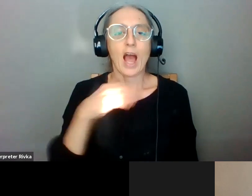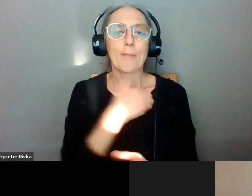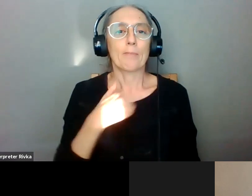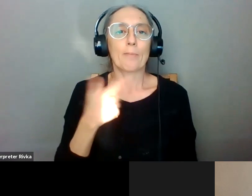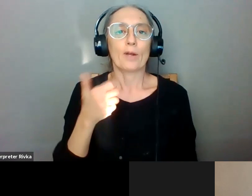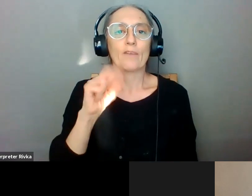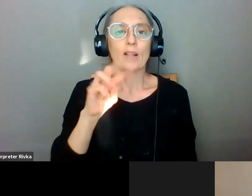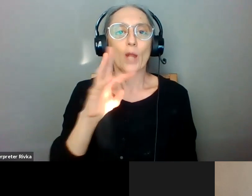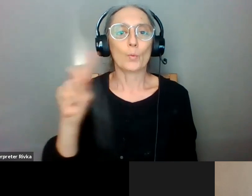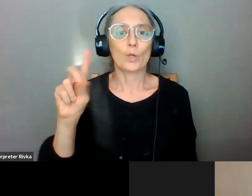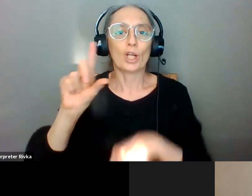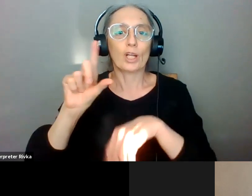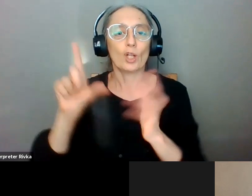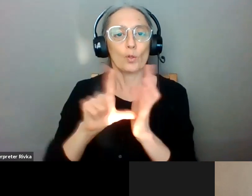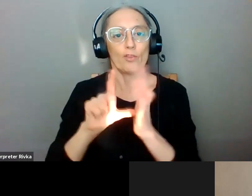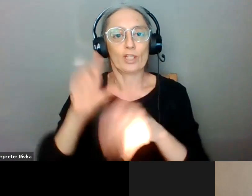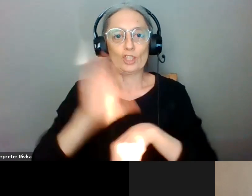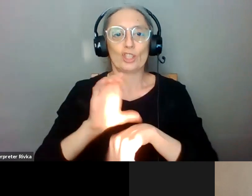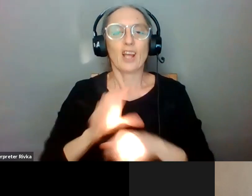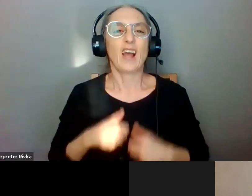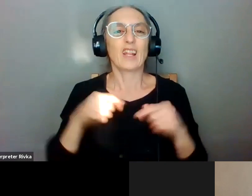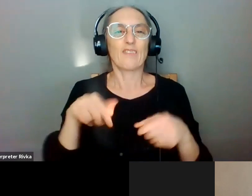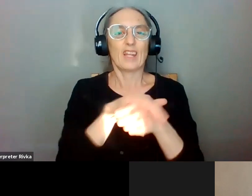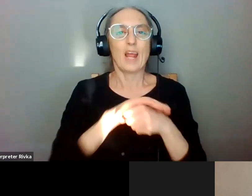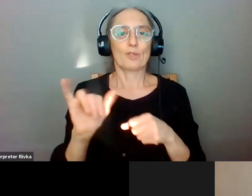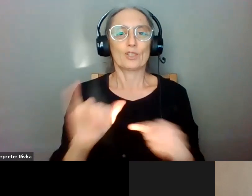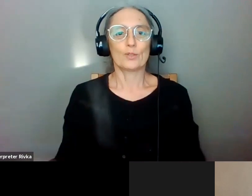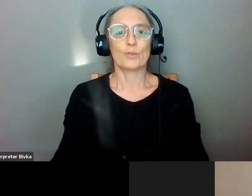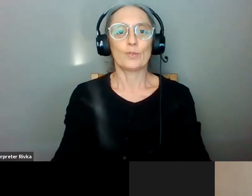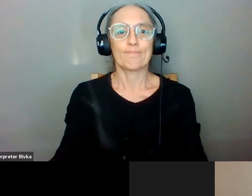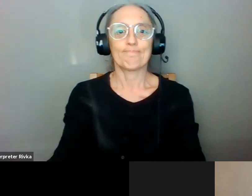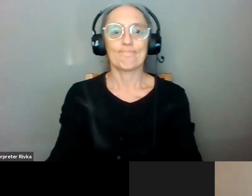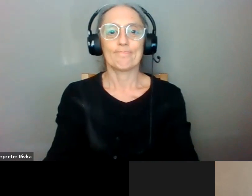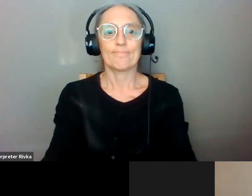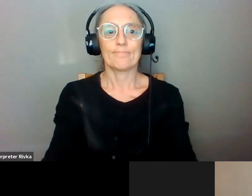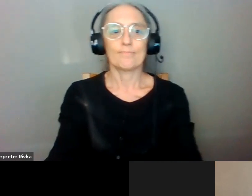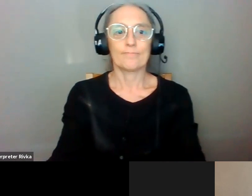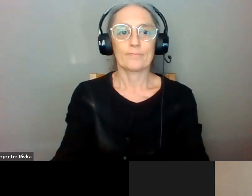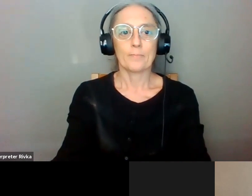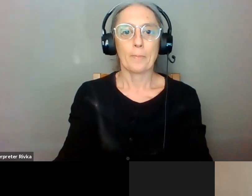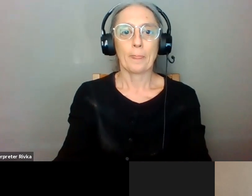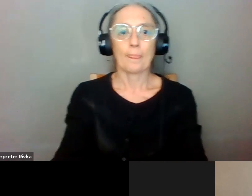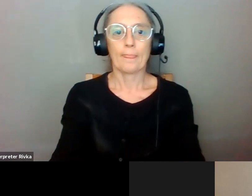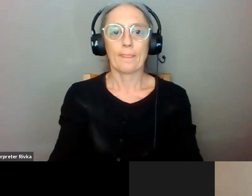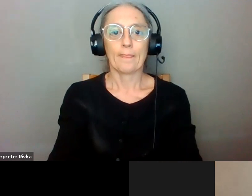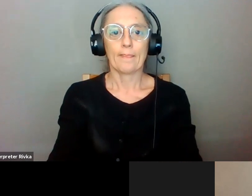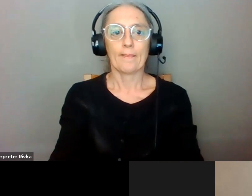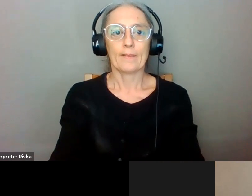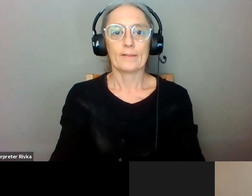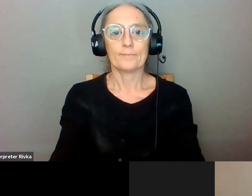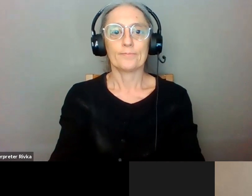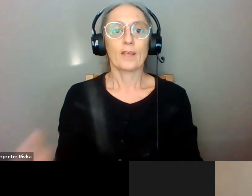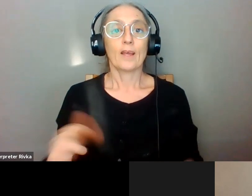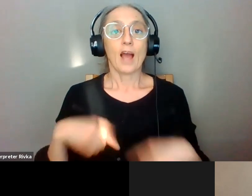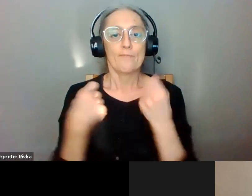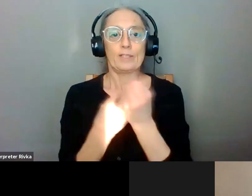uh i also live in the neighborhood uh and i've been a supporter of public transportation my whole